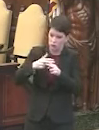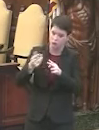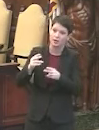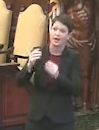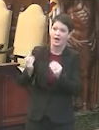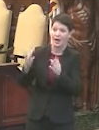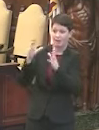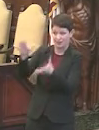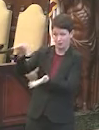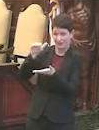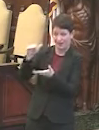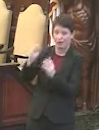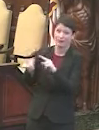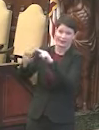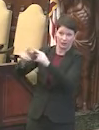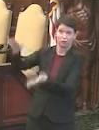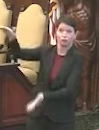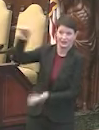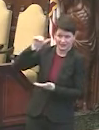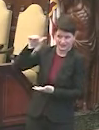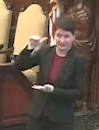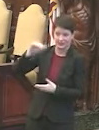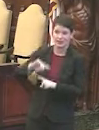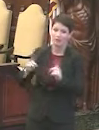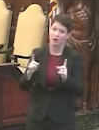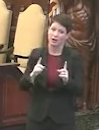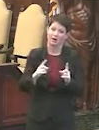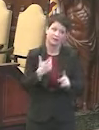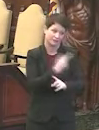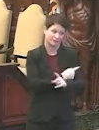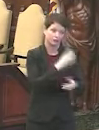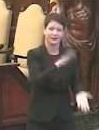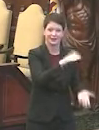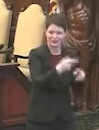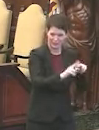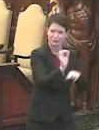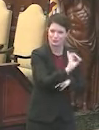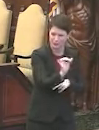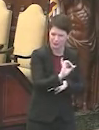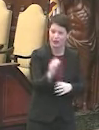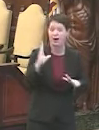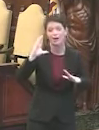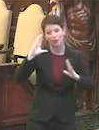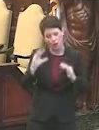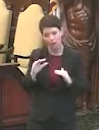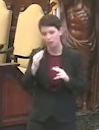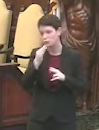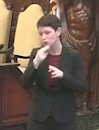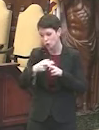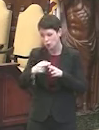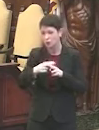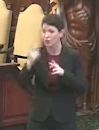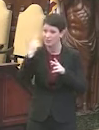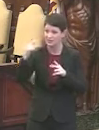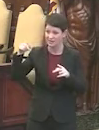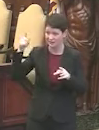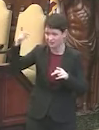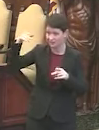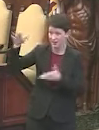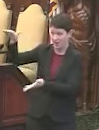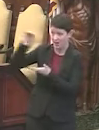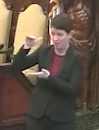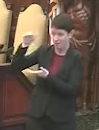vaccine administration side. But we're increasing that as well. So we're going to both, I hope, will increase in parallel until